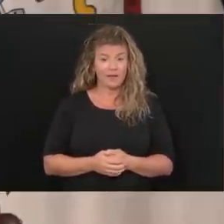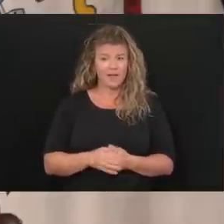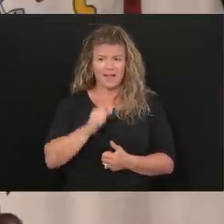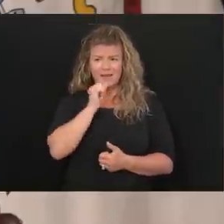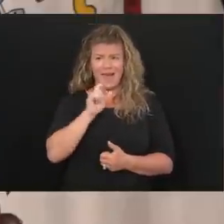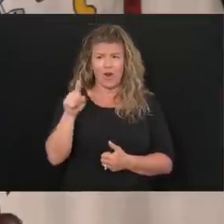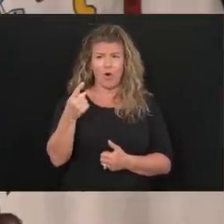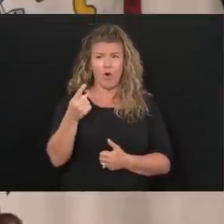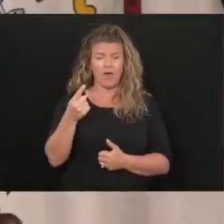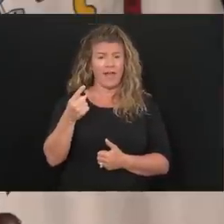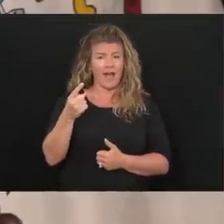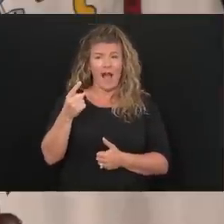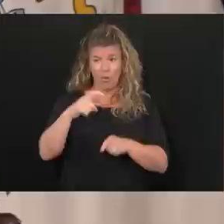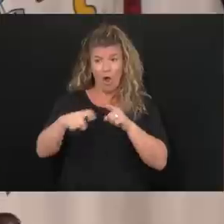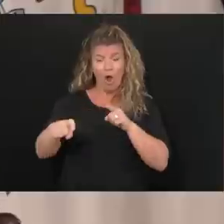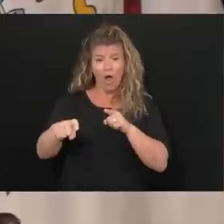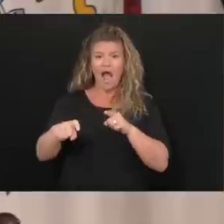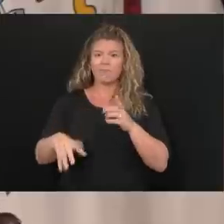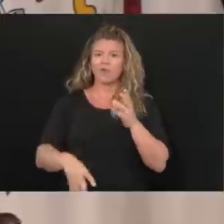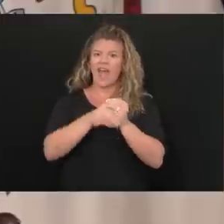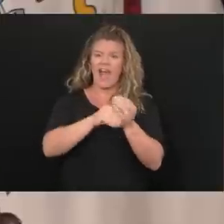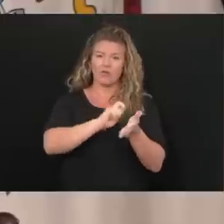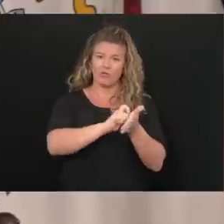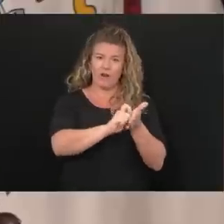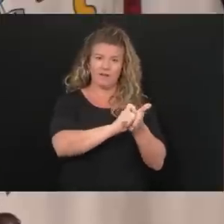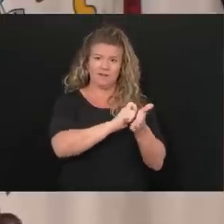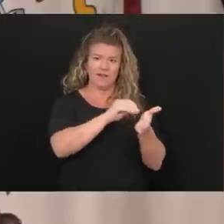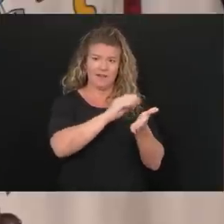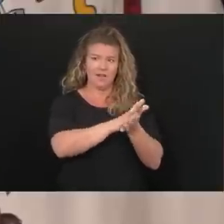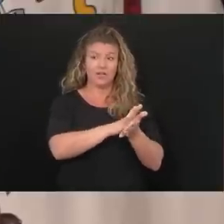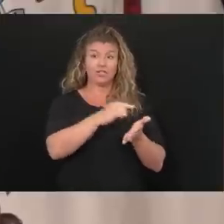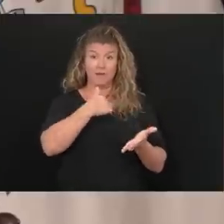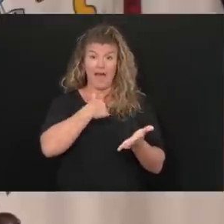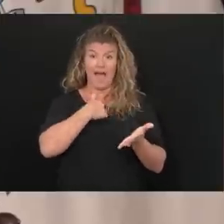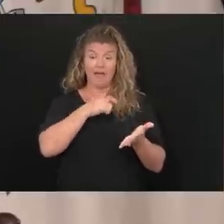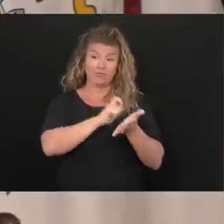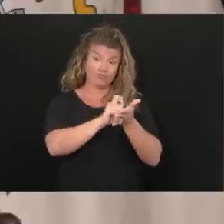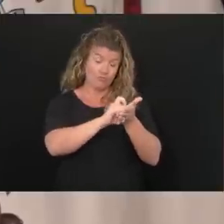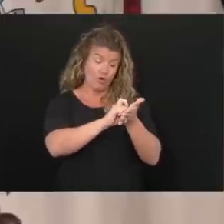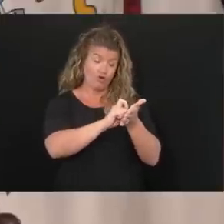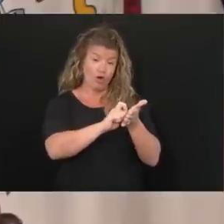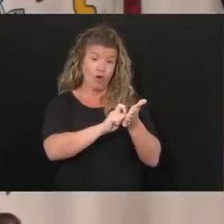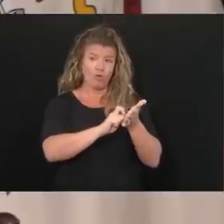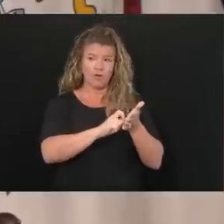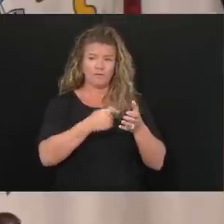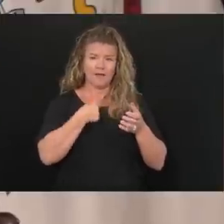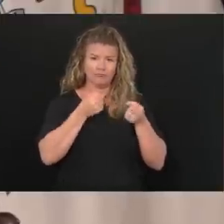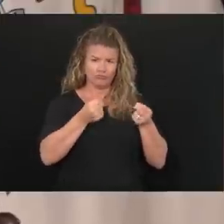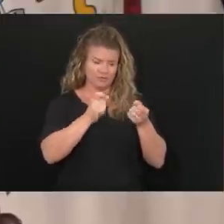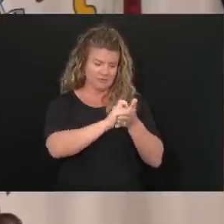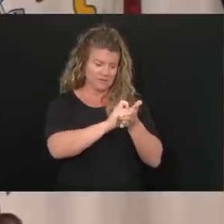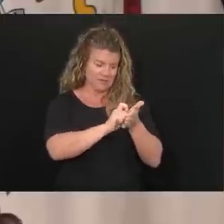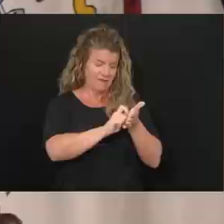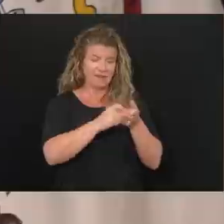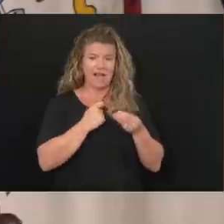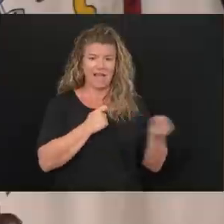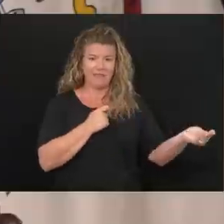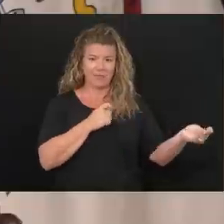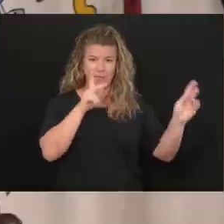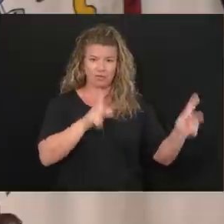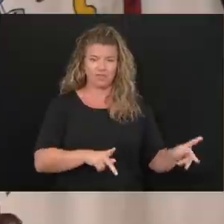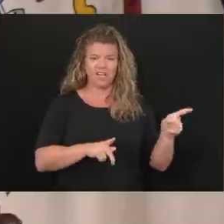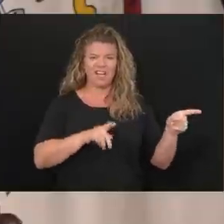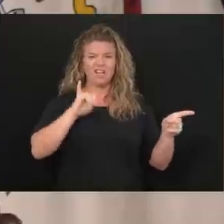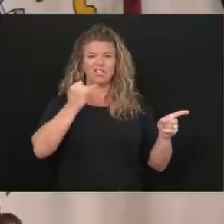call, but I'll write him a note. And so I wrote him a note, you know, in my driveway and gave it to the individual, his name's